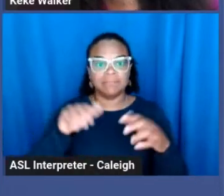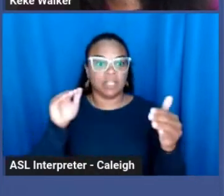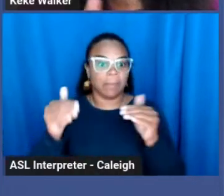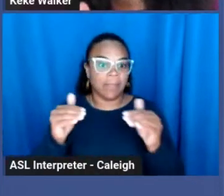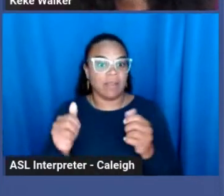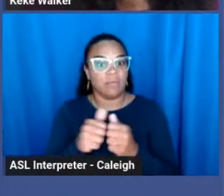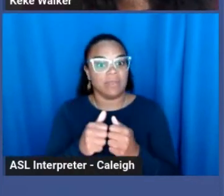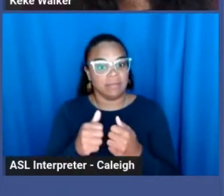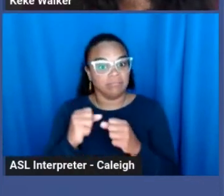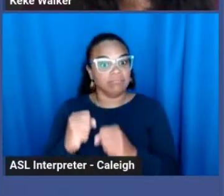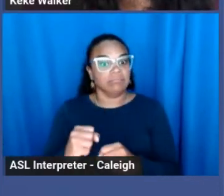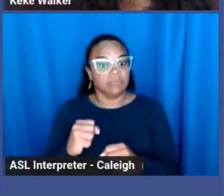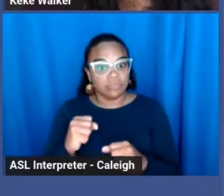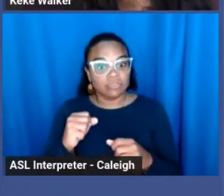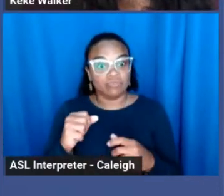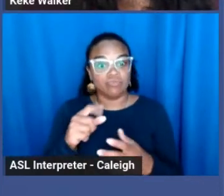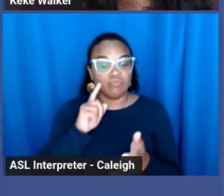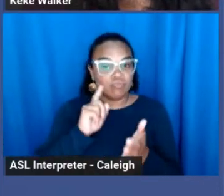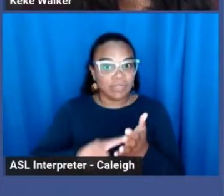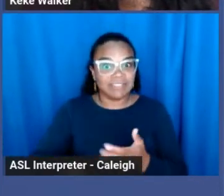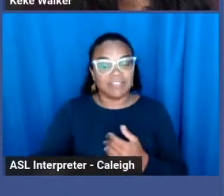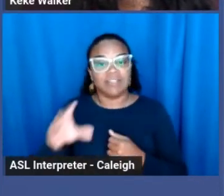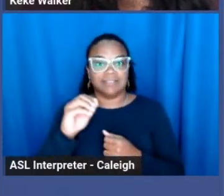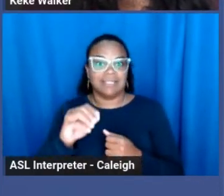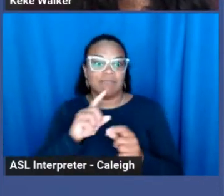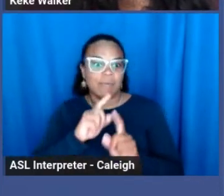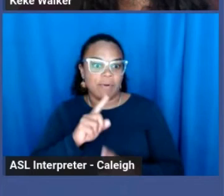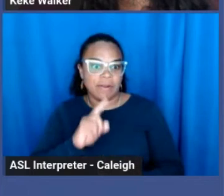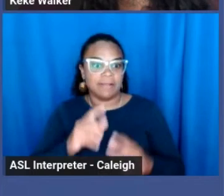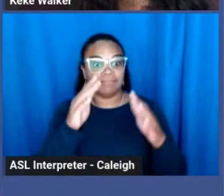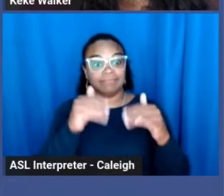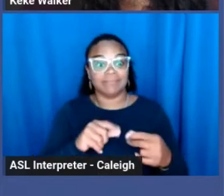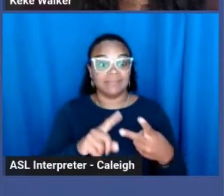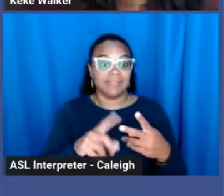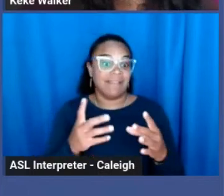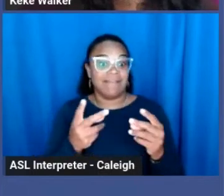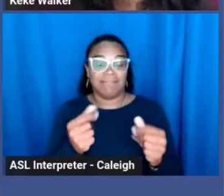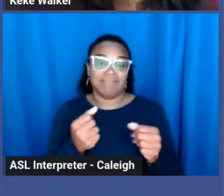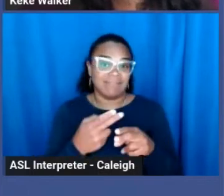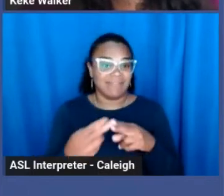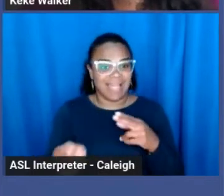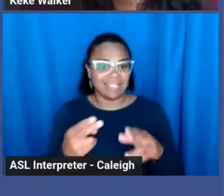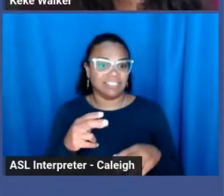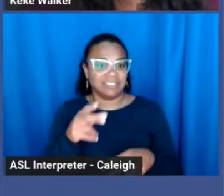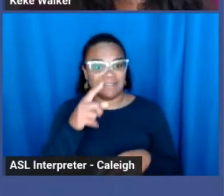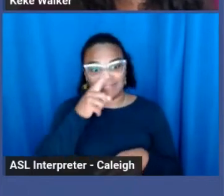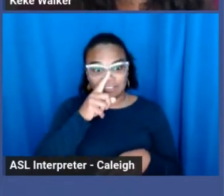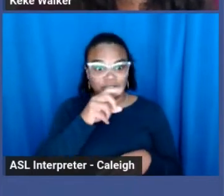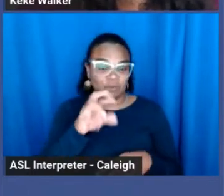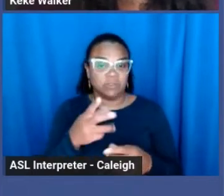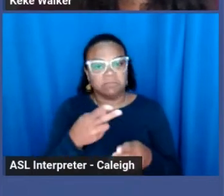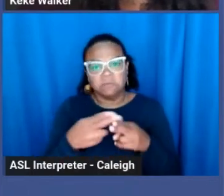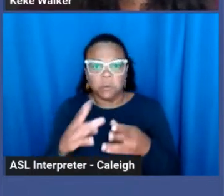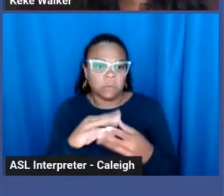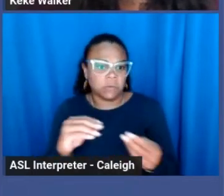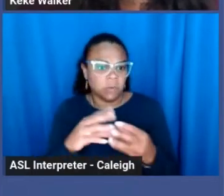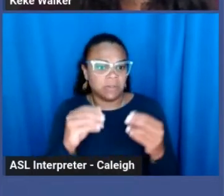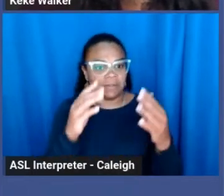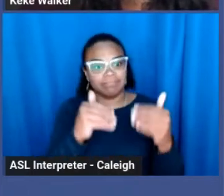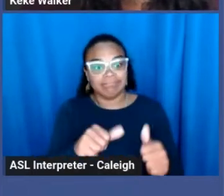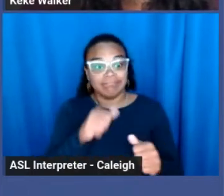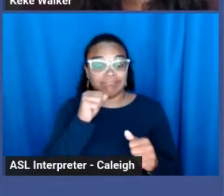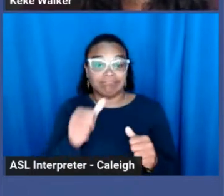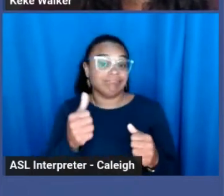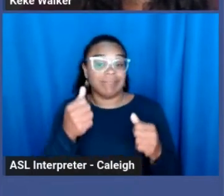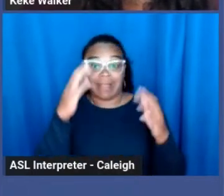research and reporting, flash fiction or short stories, unexpected interviews in your community. So